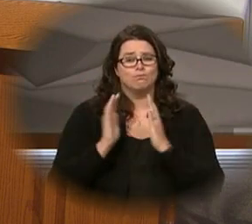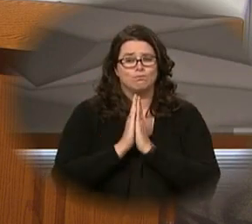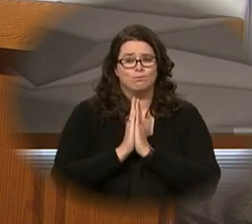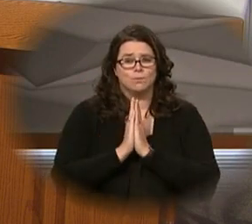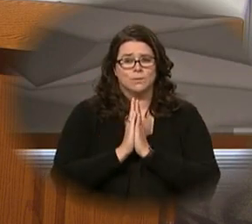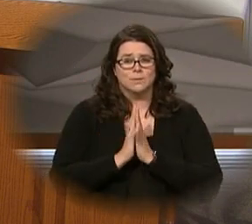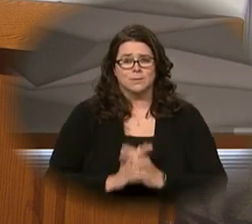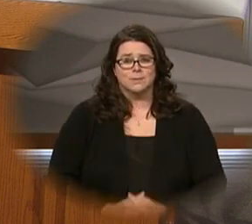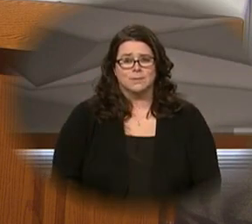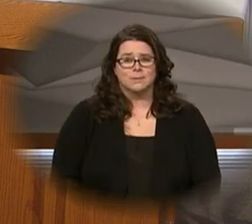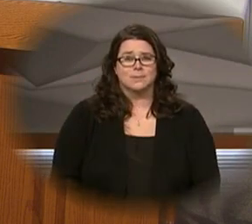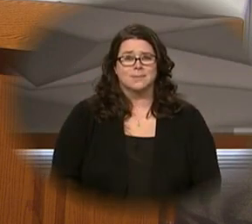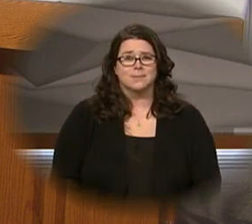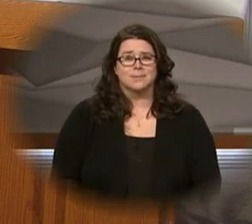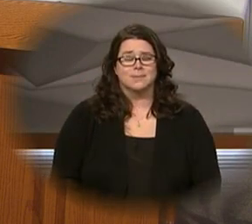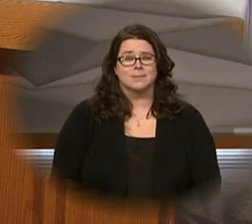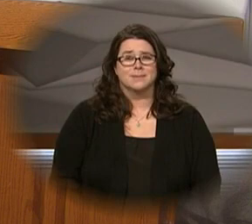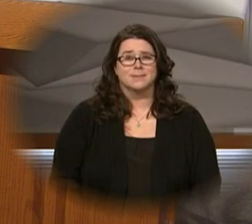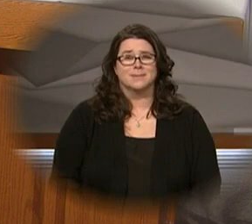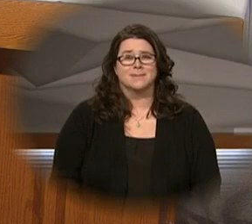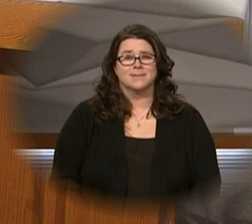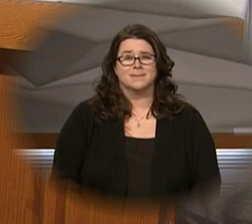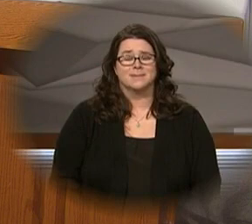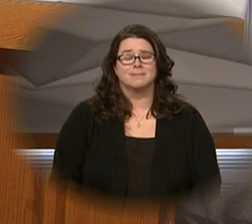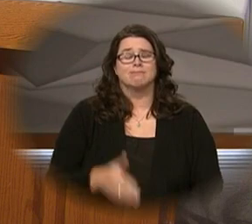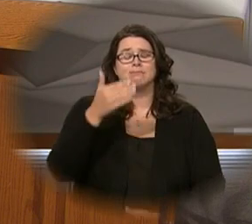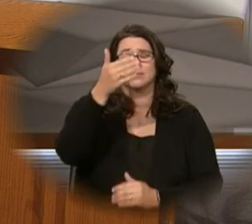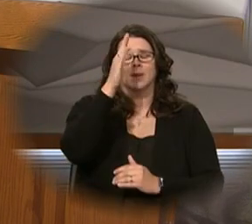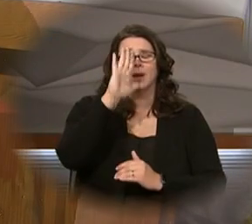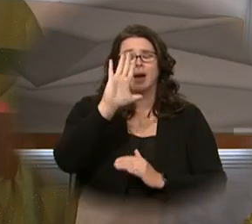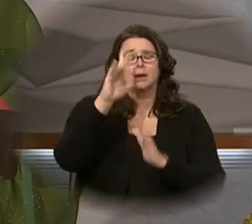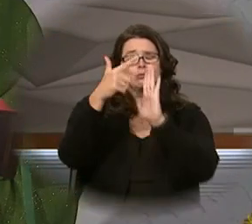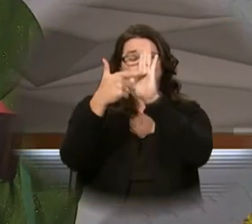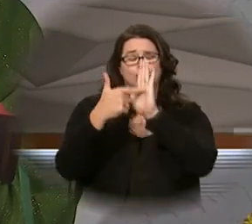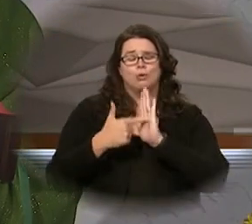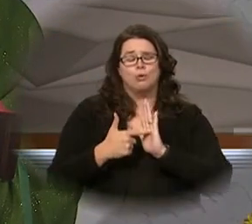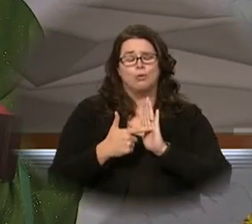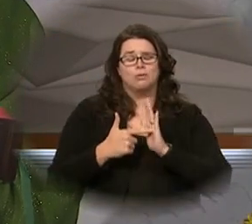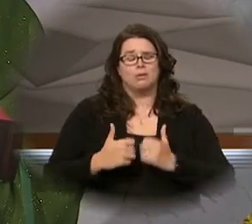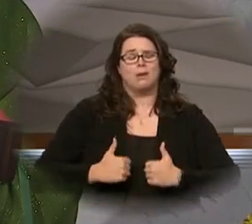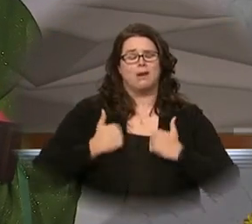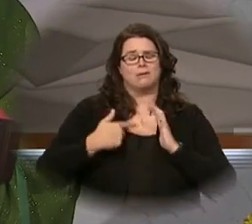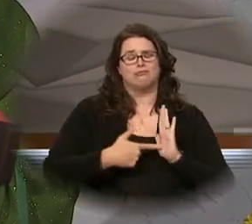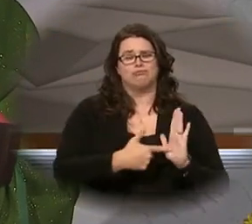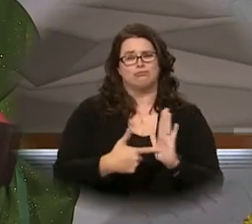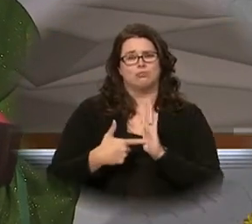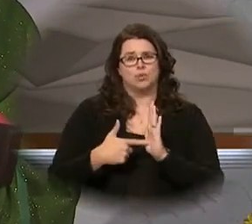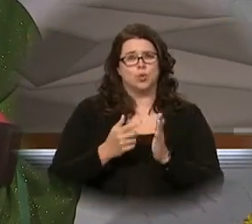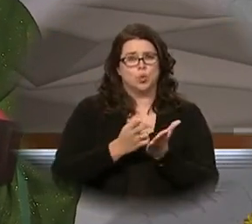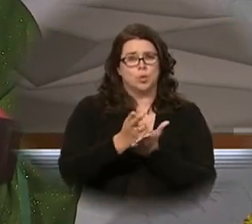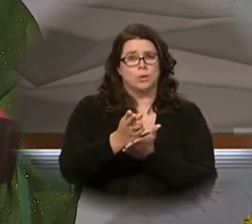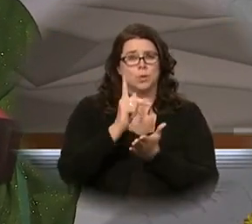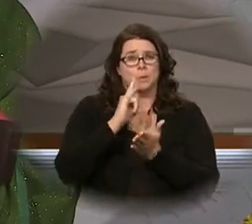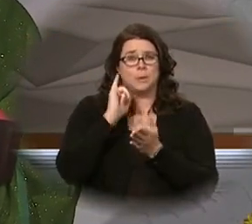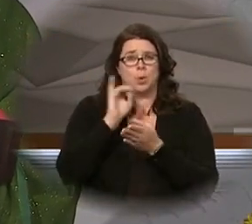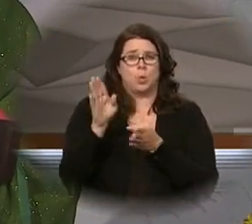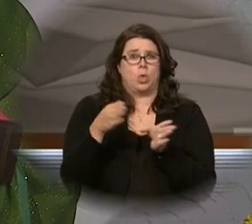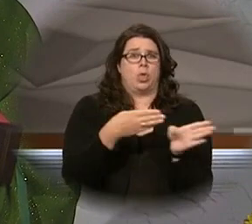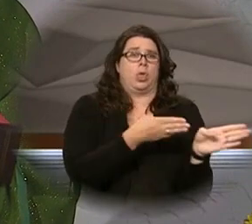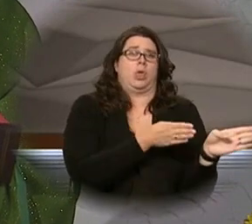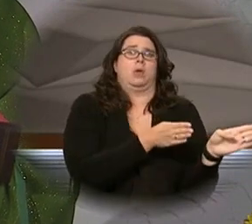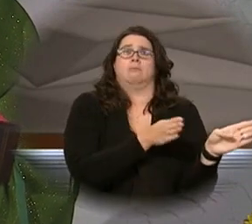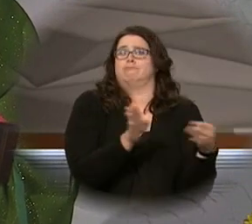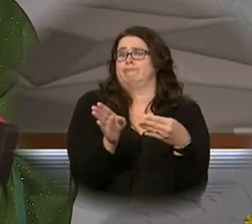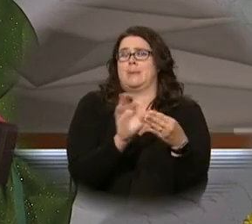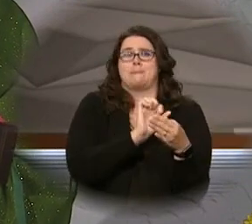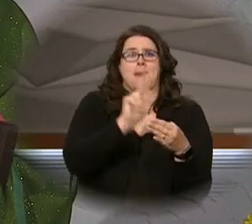oh God who show the light of your truth to those who go astray so that they may